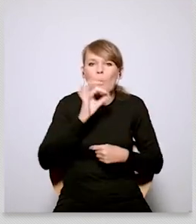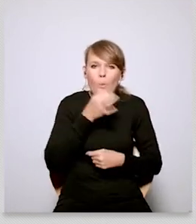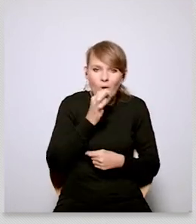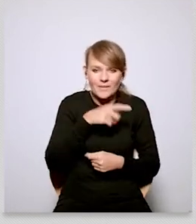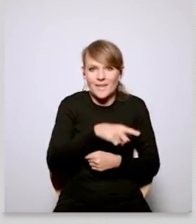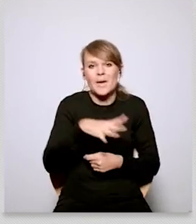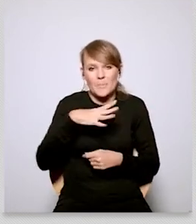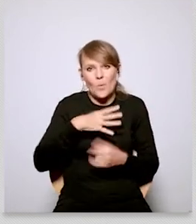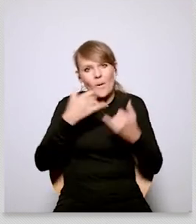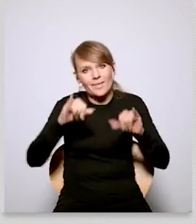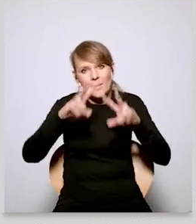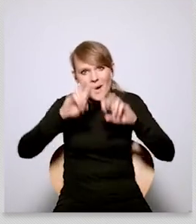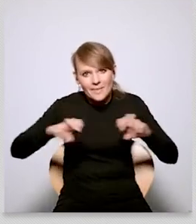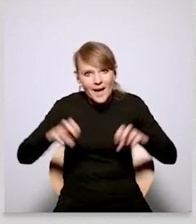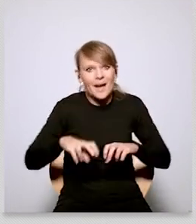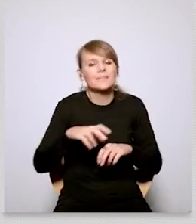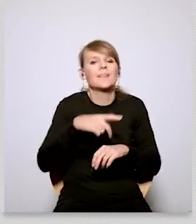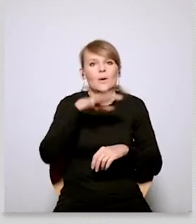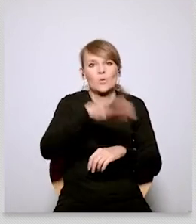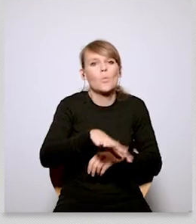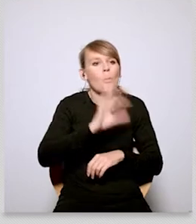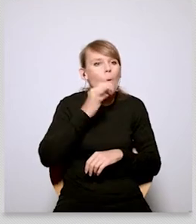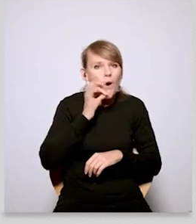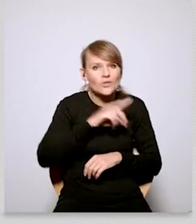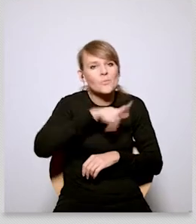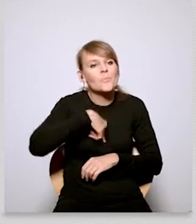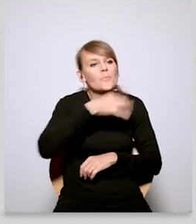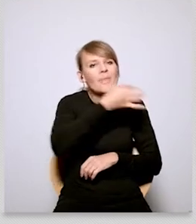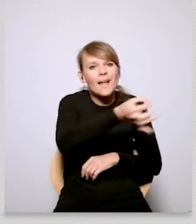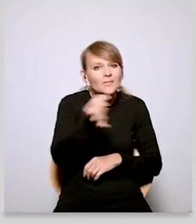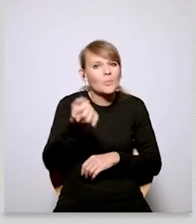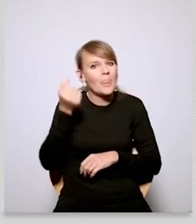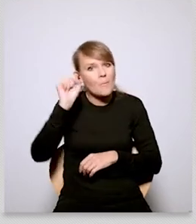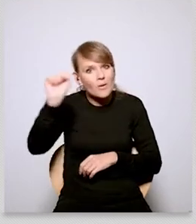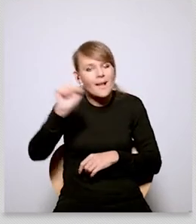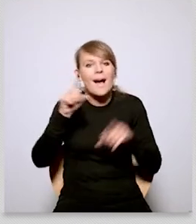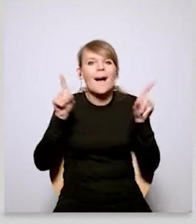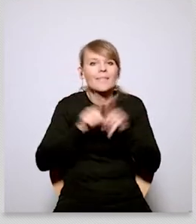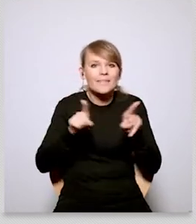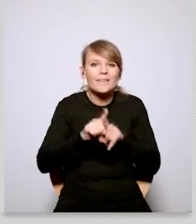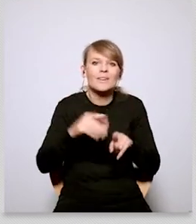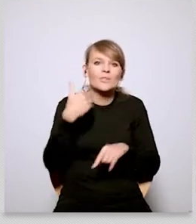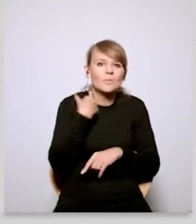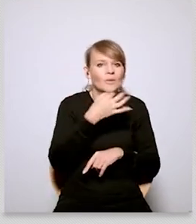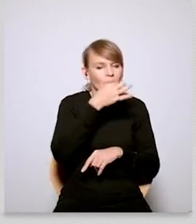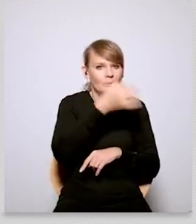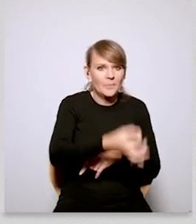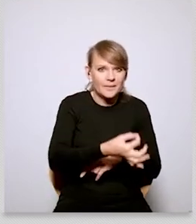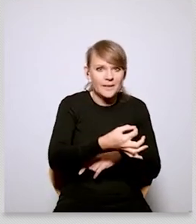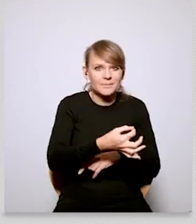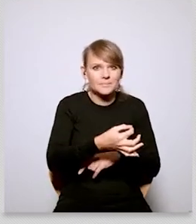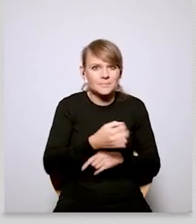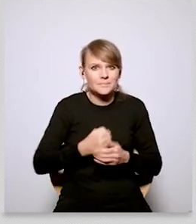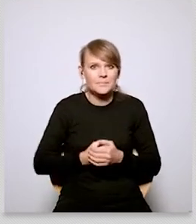who have been covered by this research and we've asked young people how they see the democracy but we also ask them